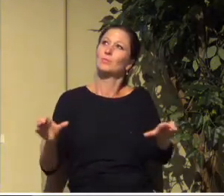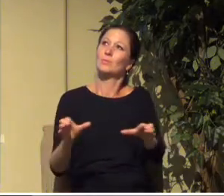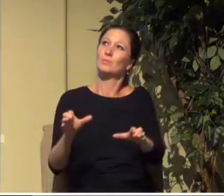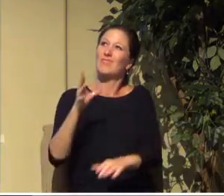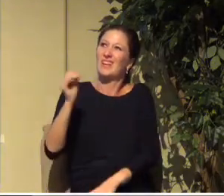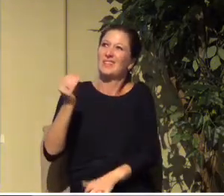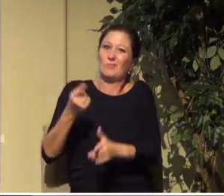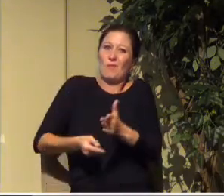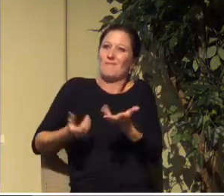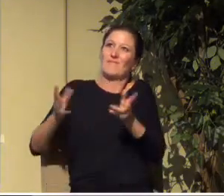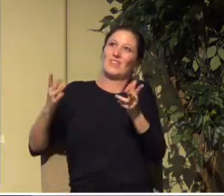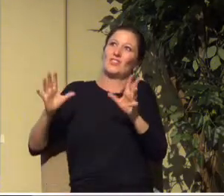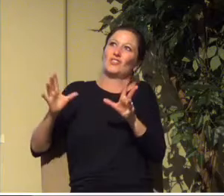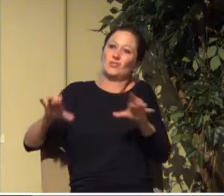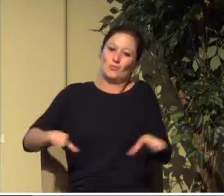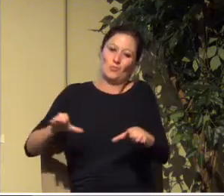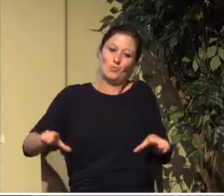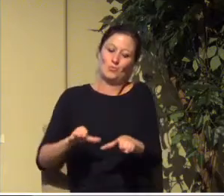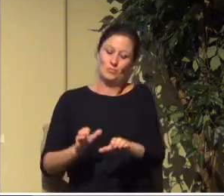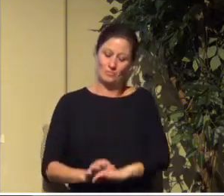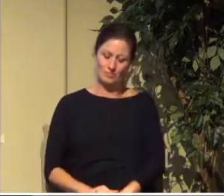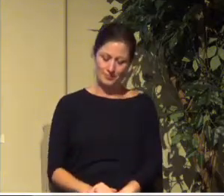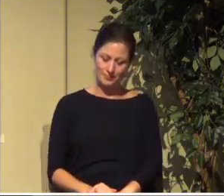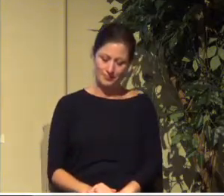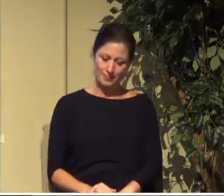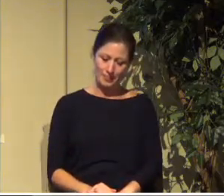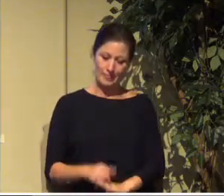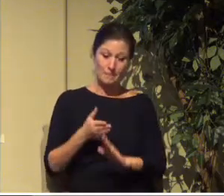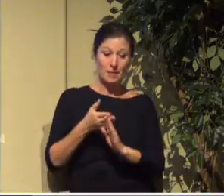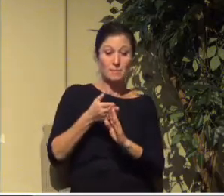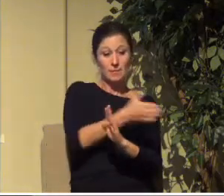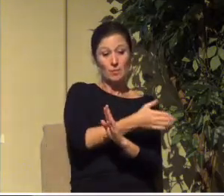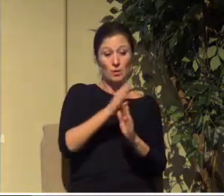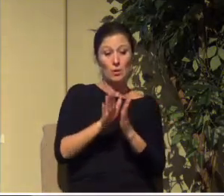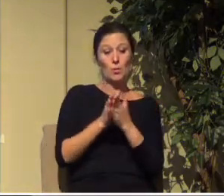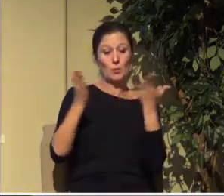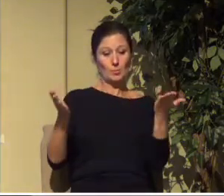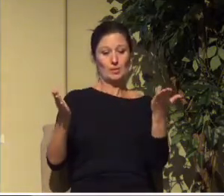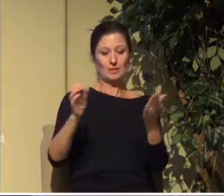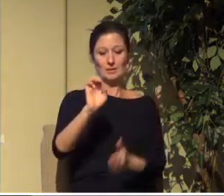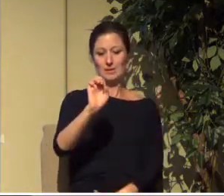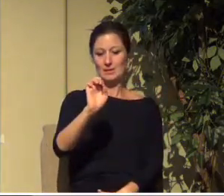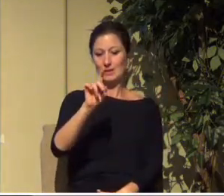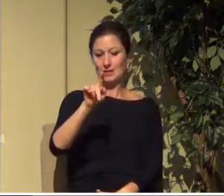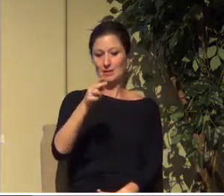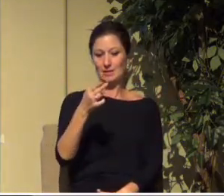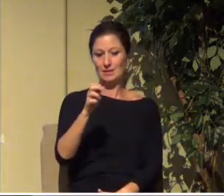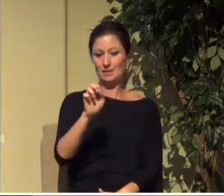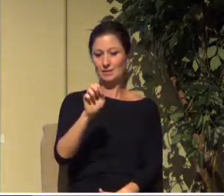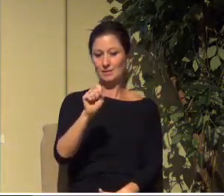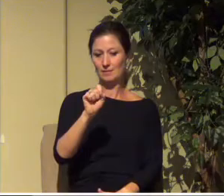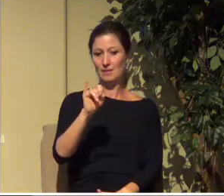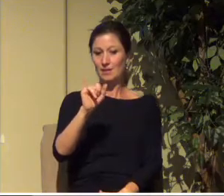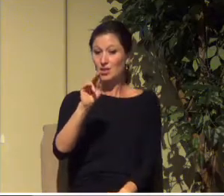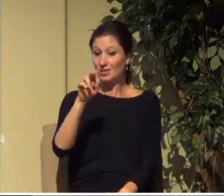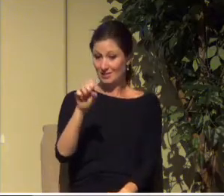So, Lord, as we're coming here now to look at Ephesians, we pray that you will open our minds, open our hearts, to take in everything that you